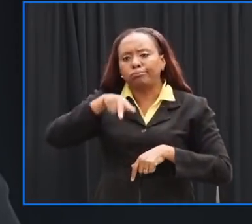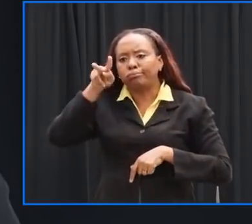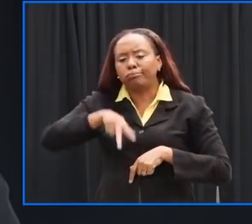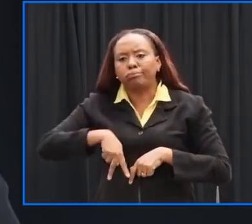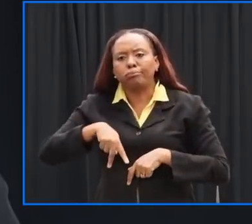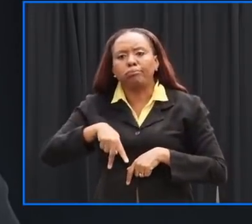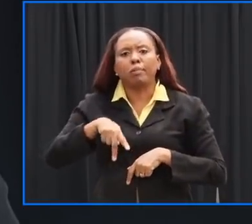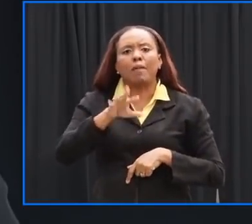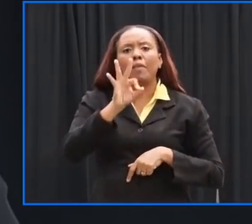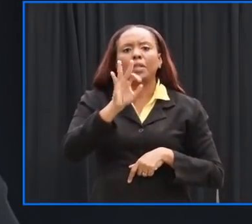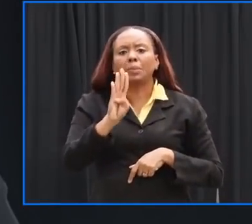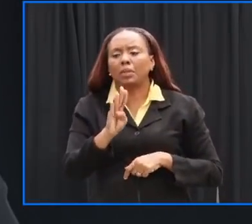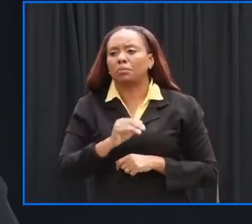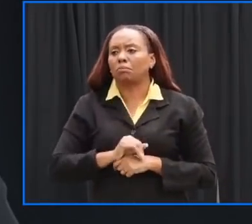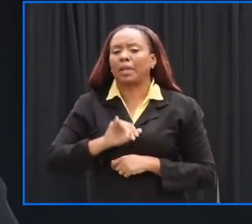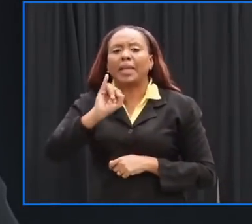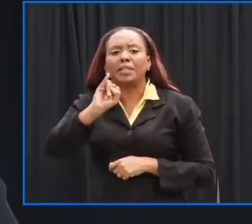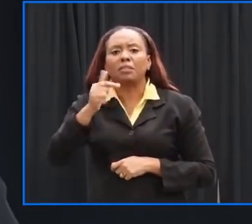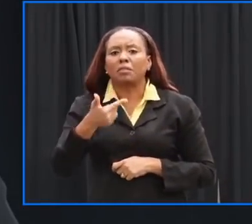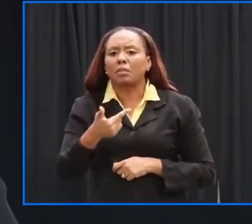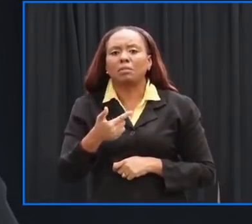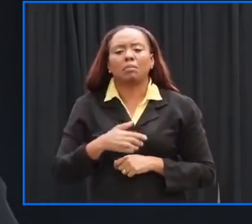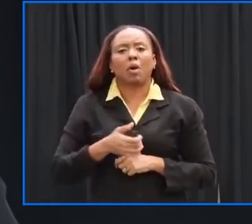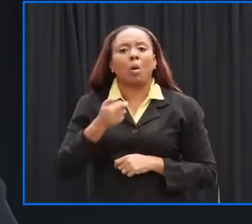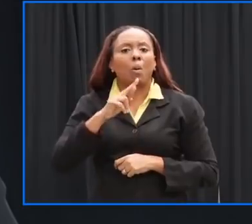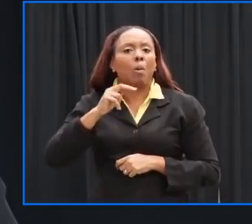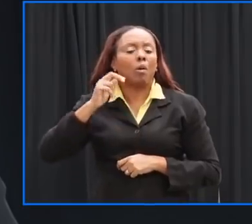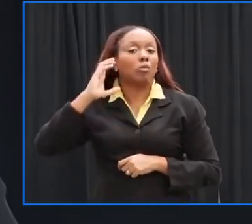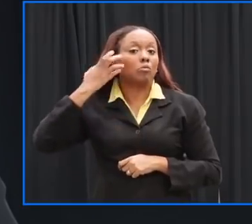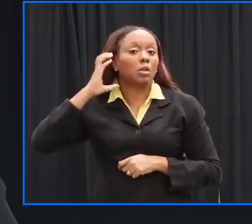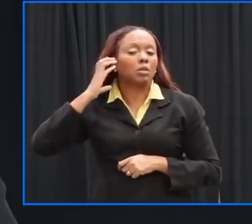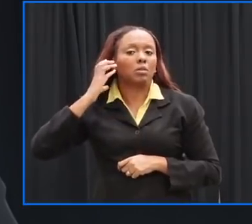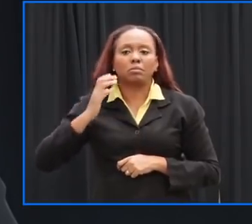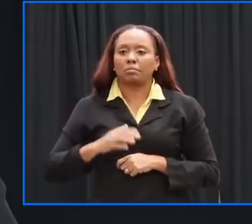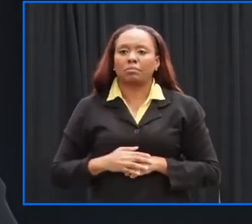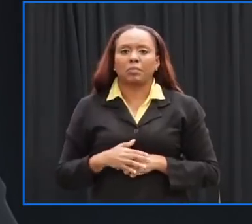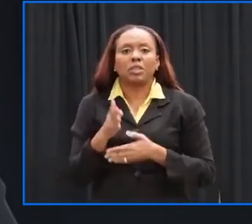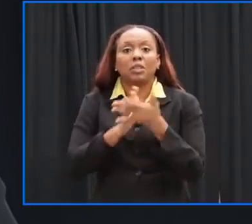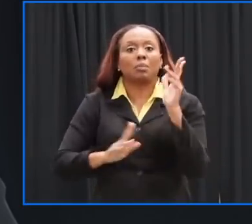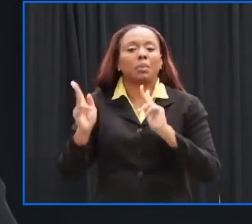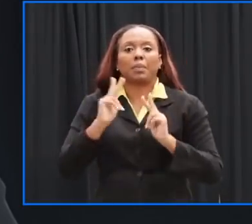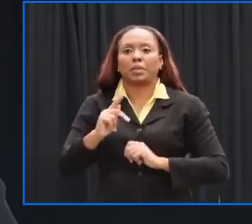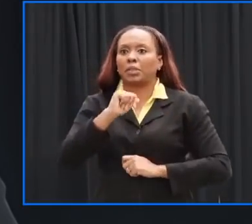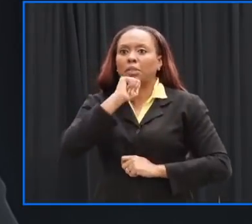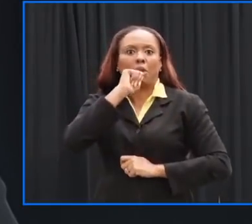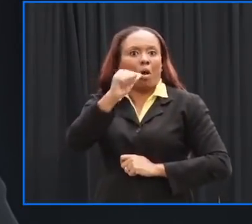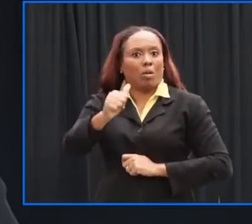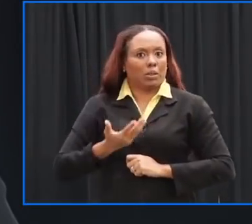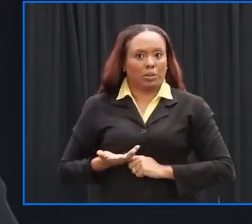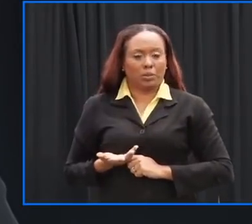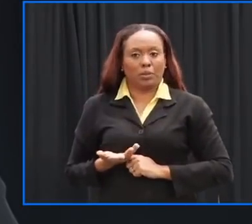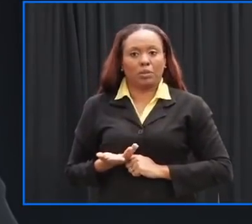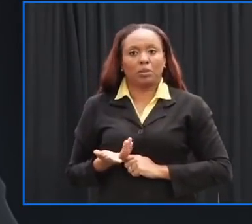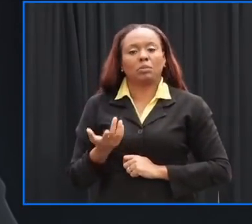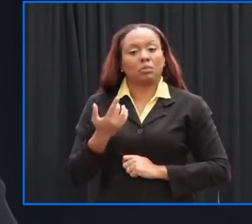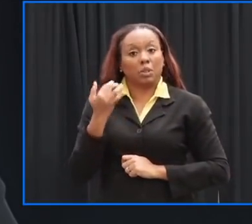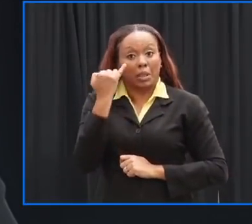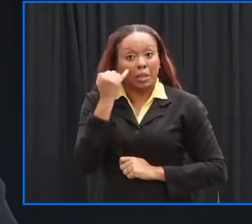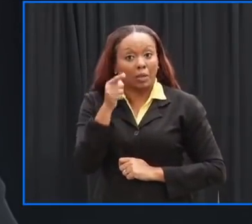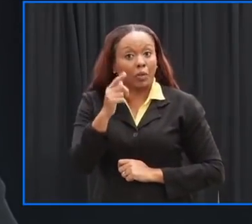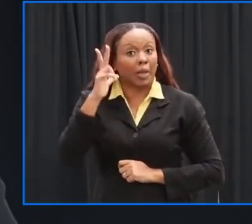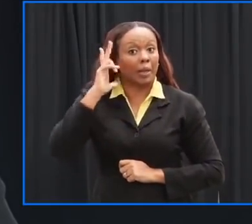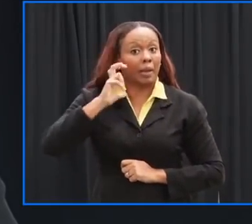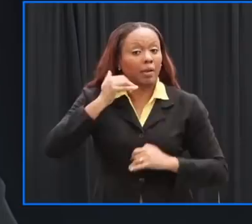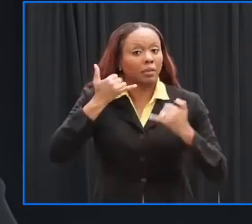is listening to a radio and therefore the combined efforts of communication as we prepare ourselves